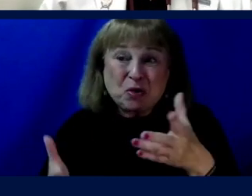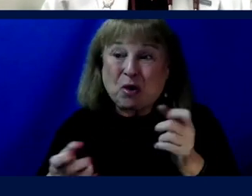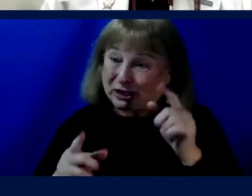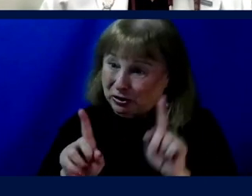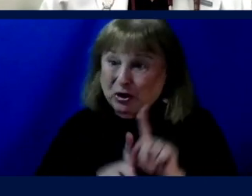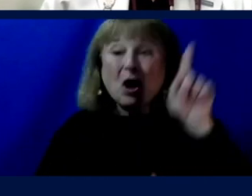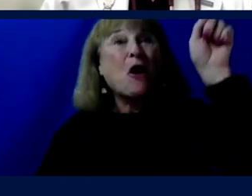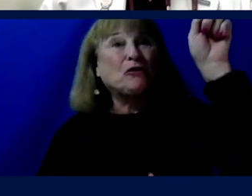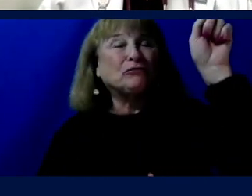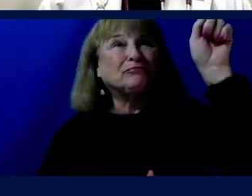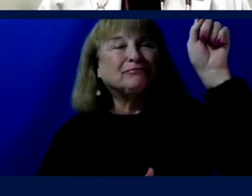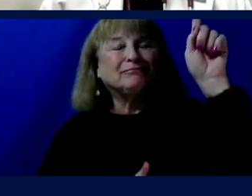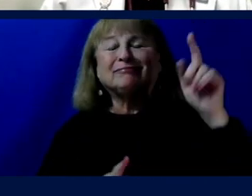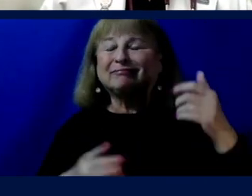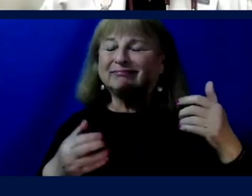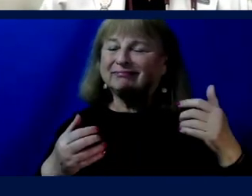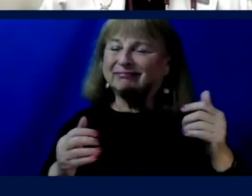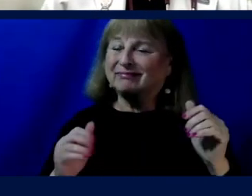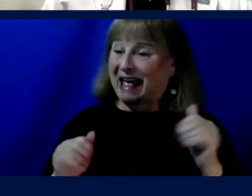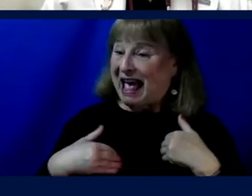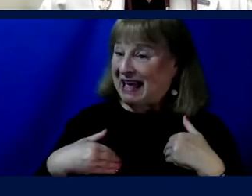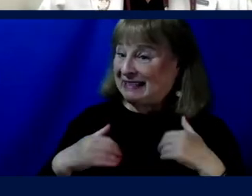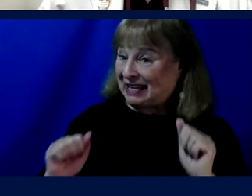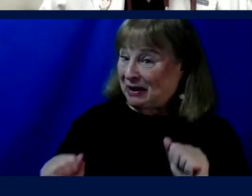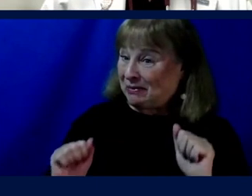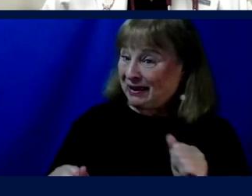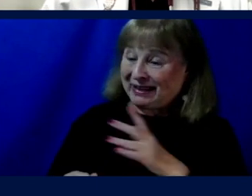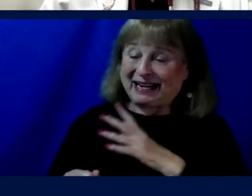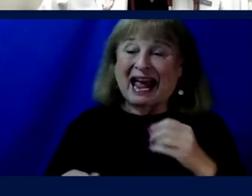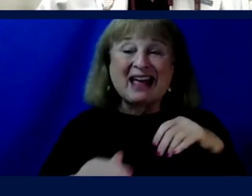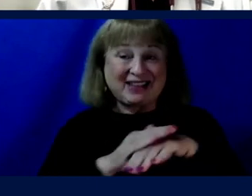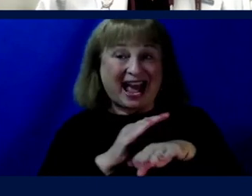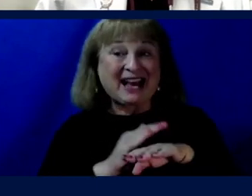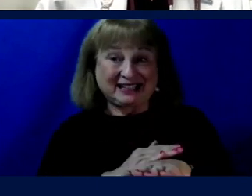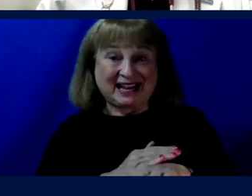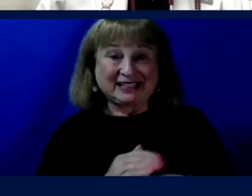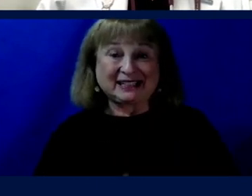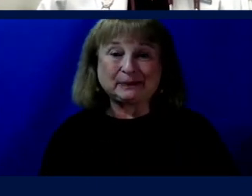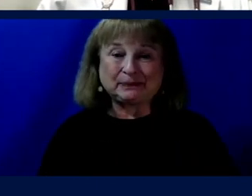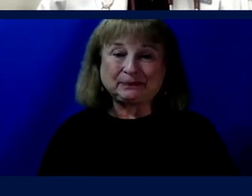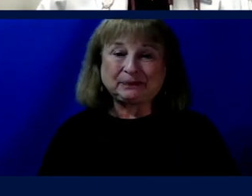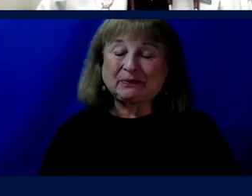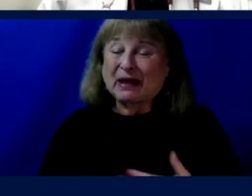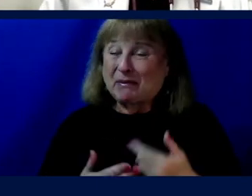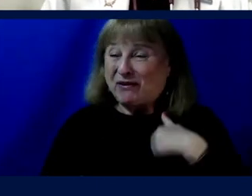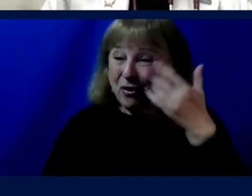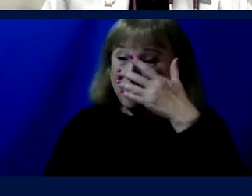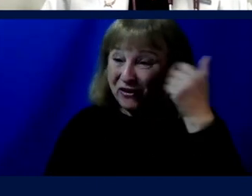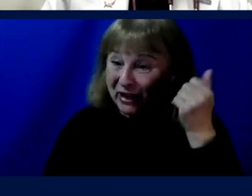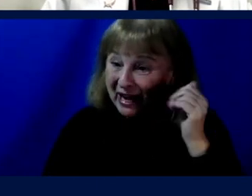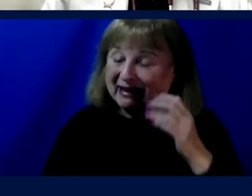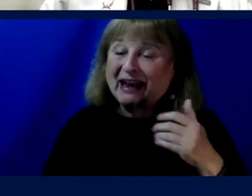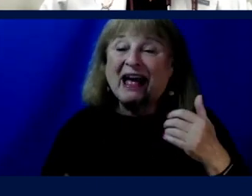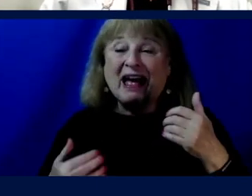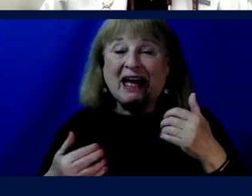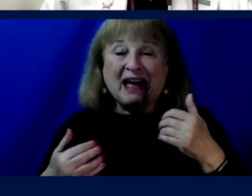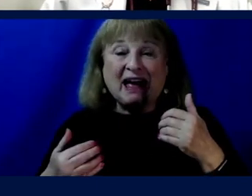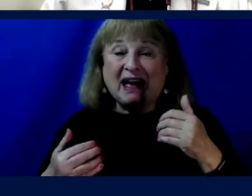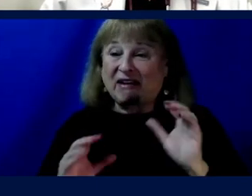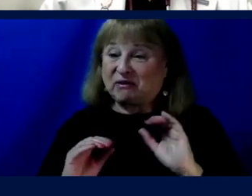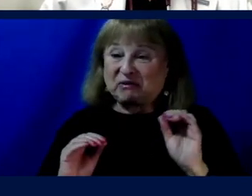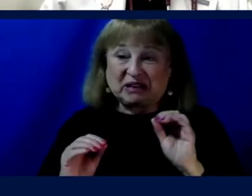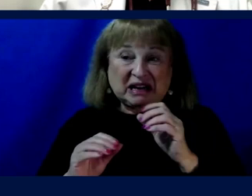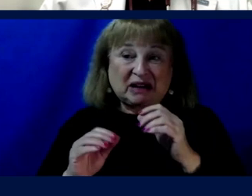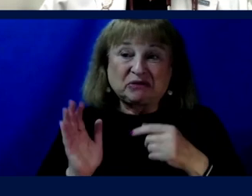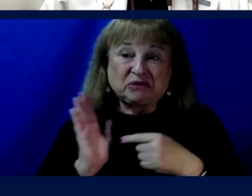go has not just the capability, but the access to do so. Before I begin, I have no disclosures. My